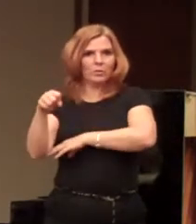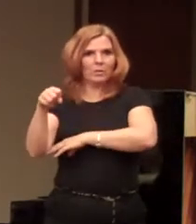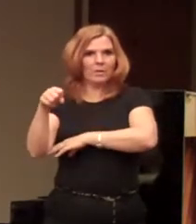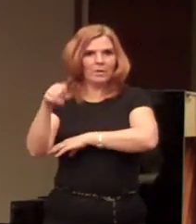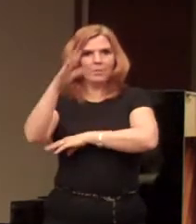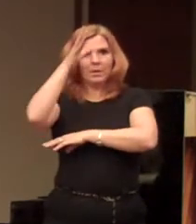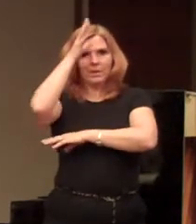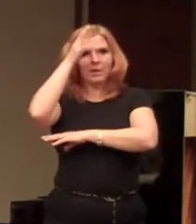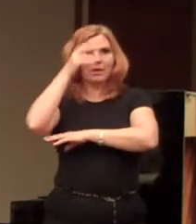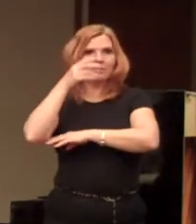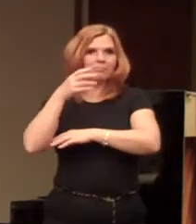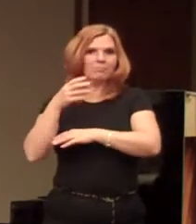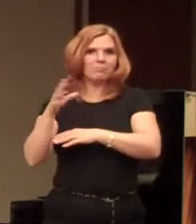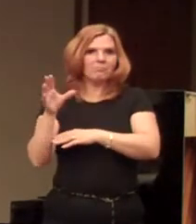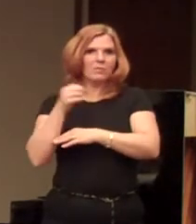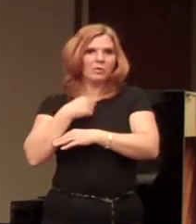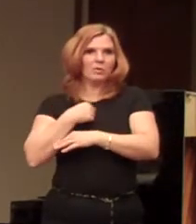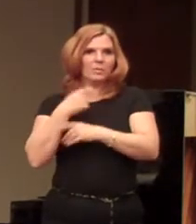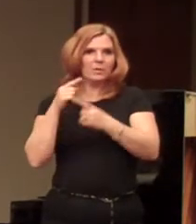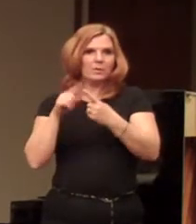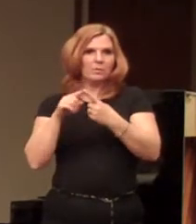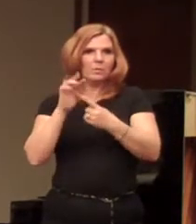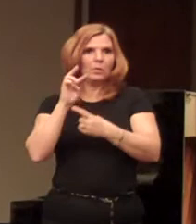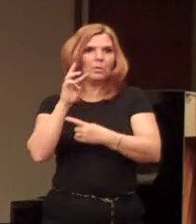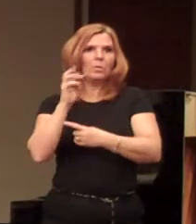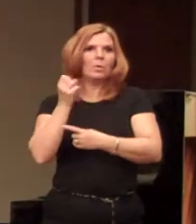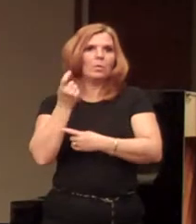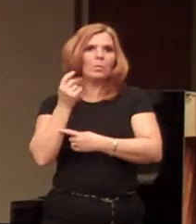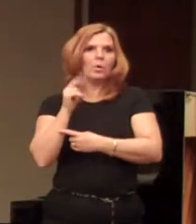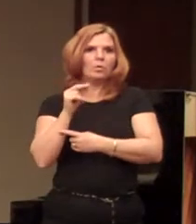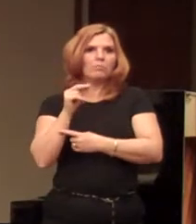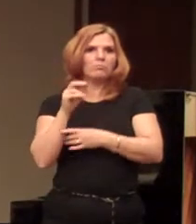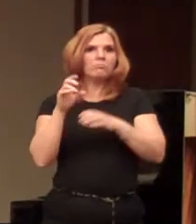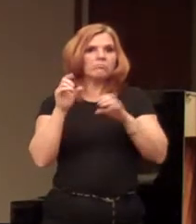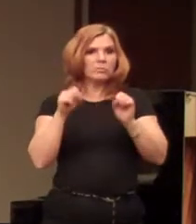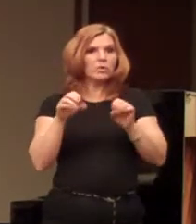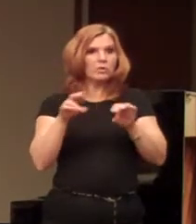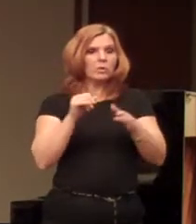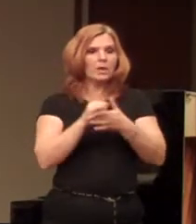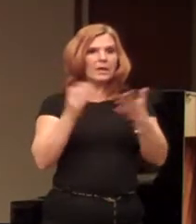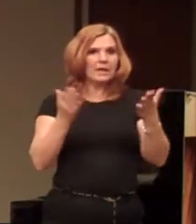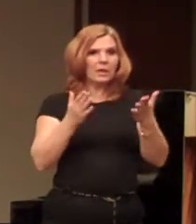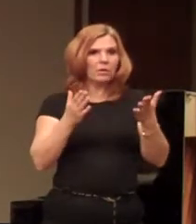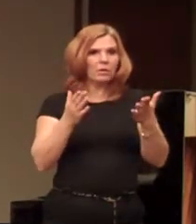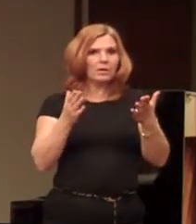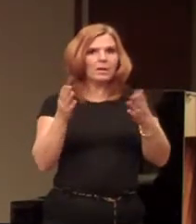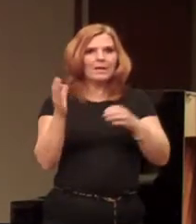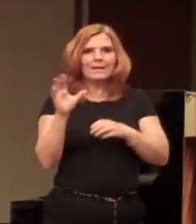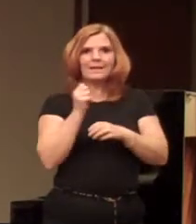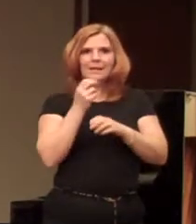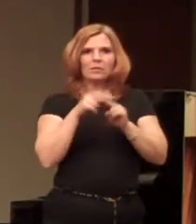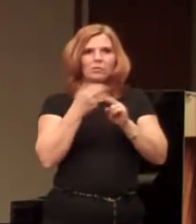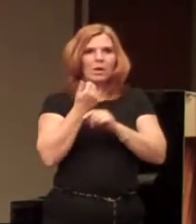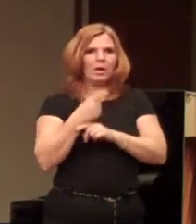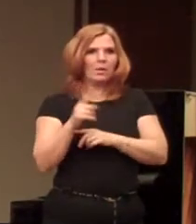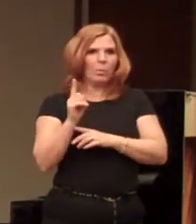dad called a cab and took us over to where you could do that here. Take a train. anywhere.